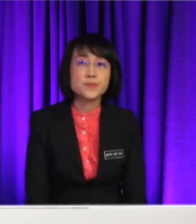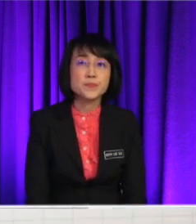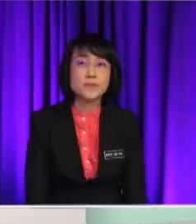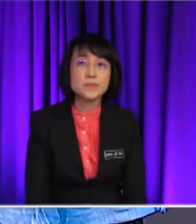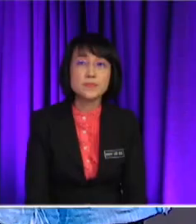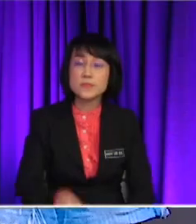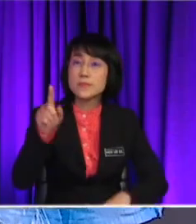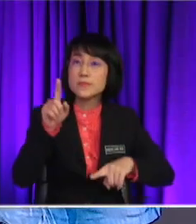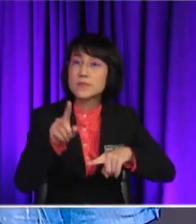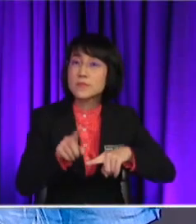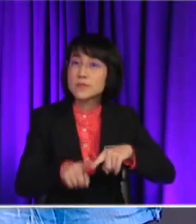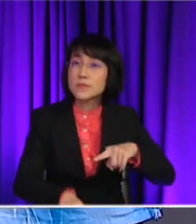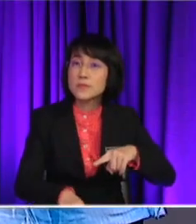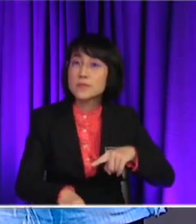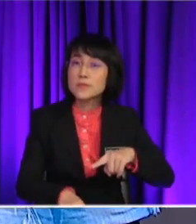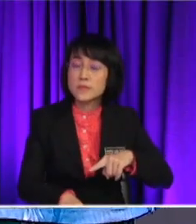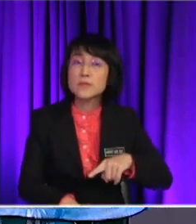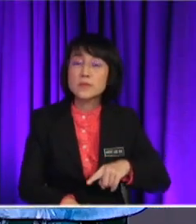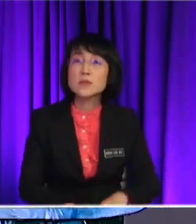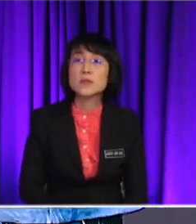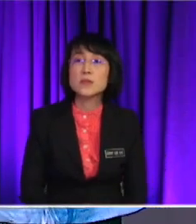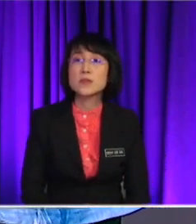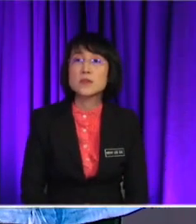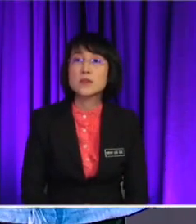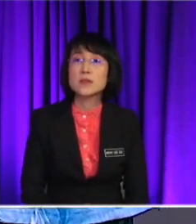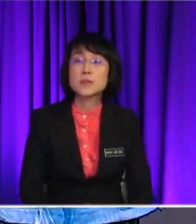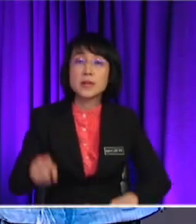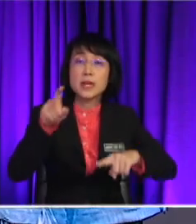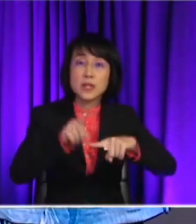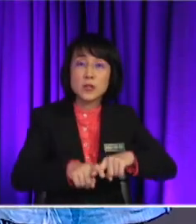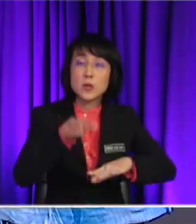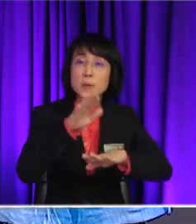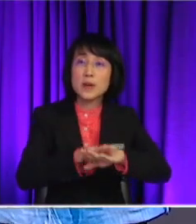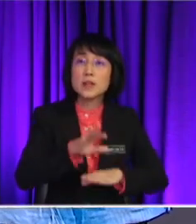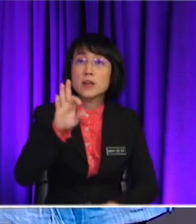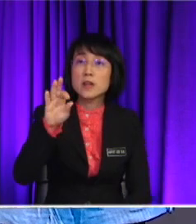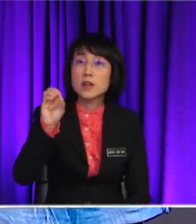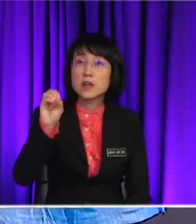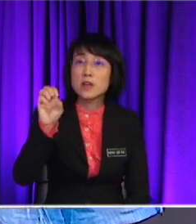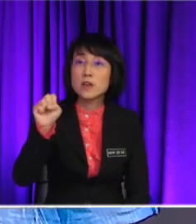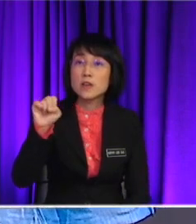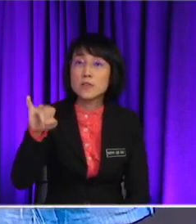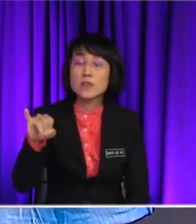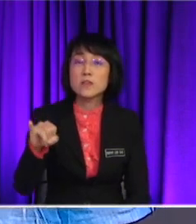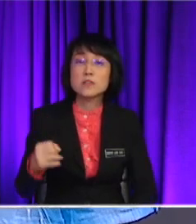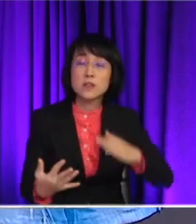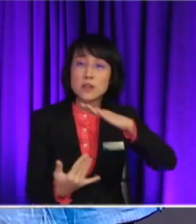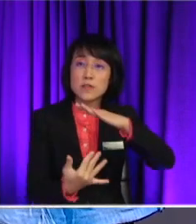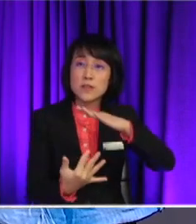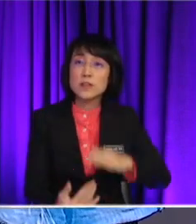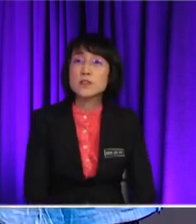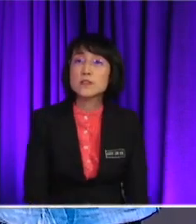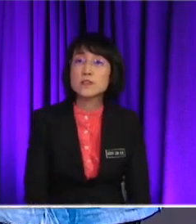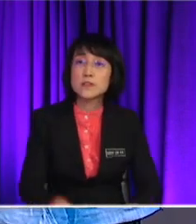cannot just rely on the fossil fuels. Yeah. And then somewhat it may, if those factories, they do not handle their